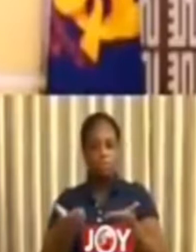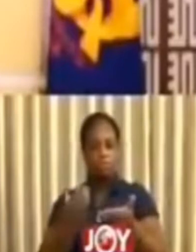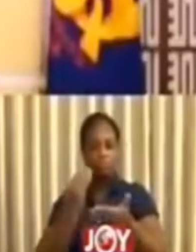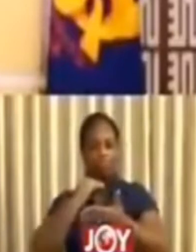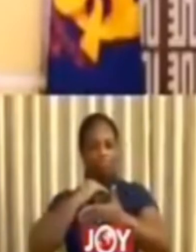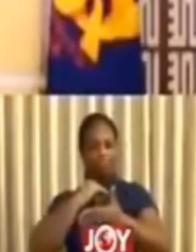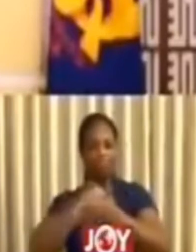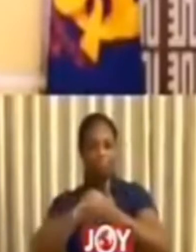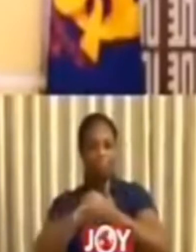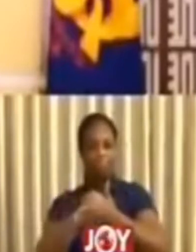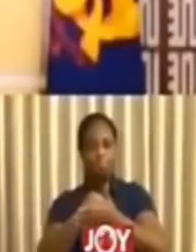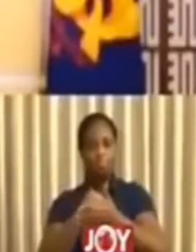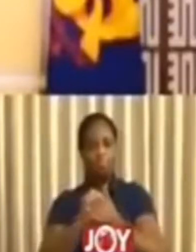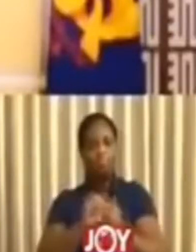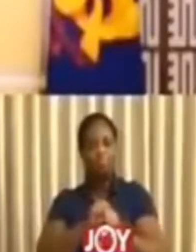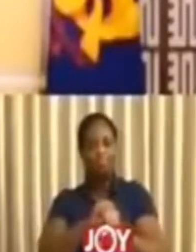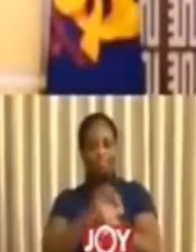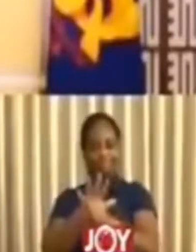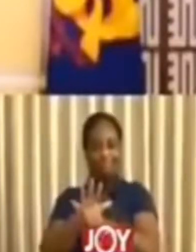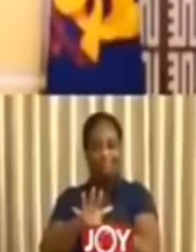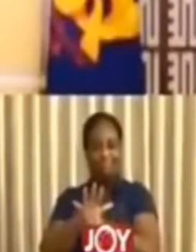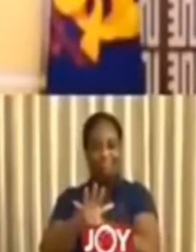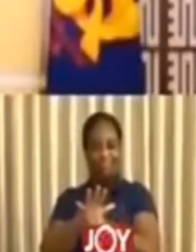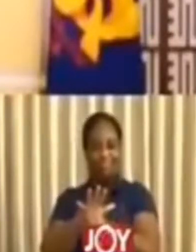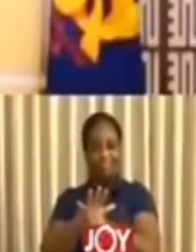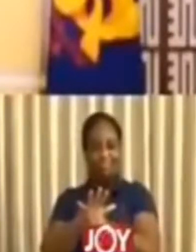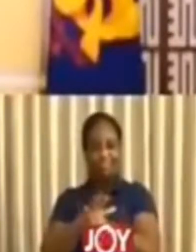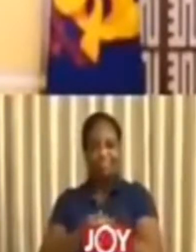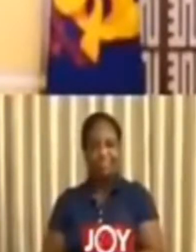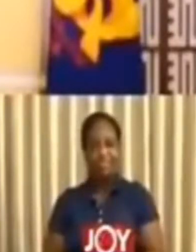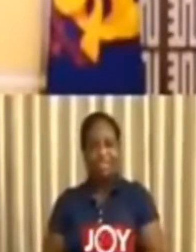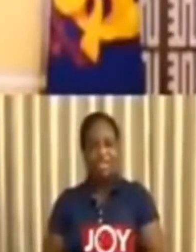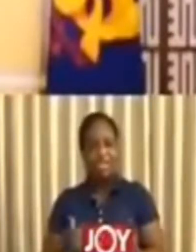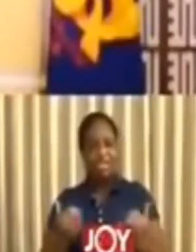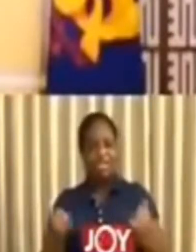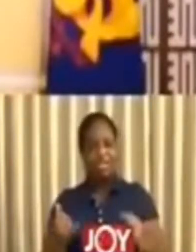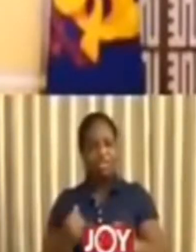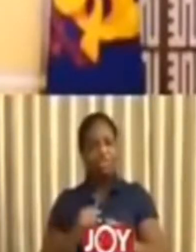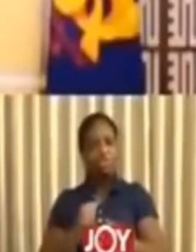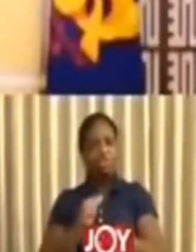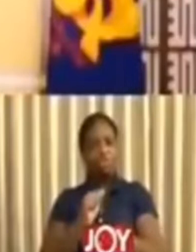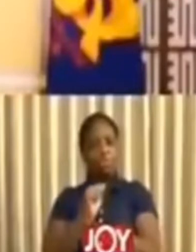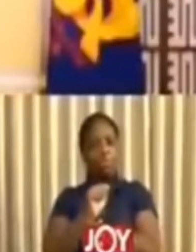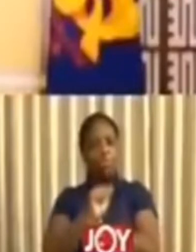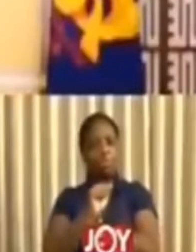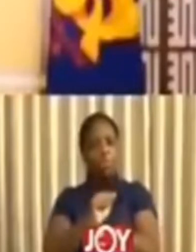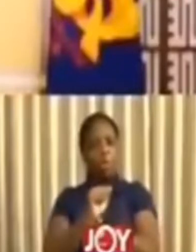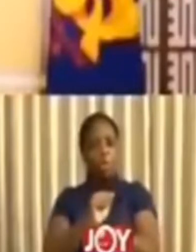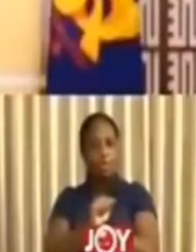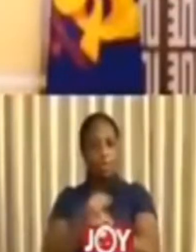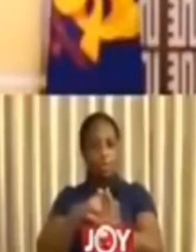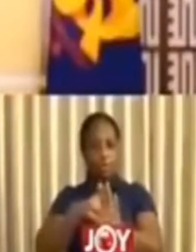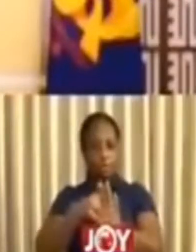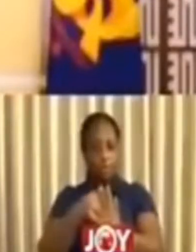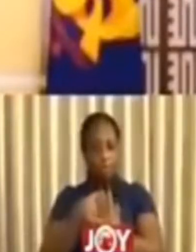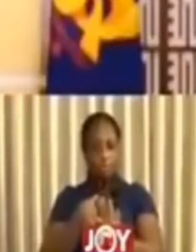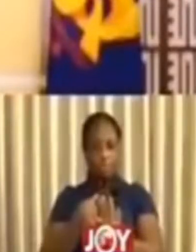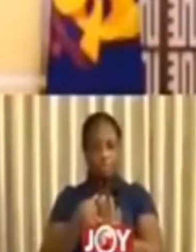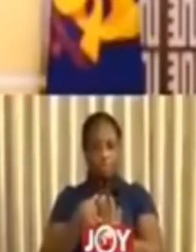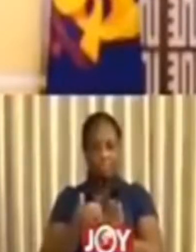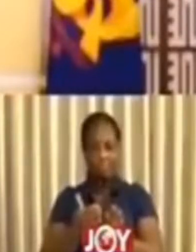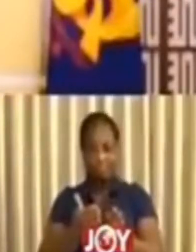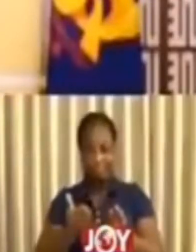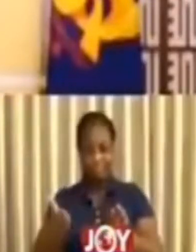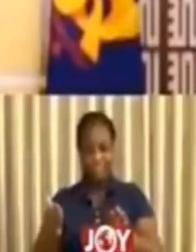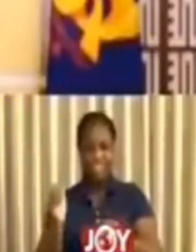the coronavirus pandemic and to implement measures aimed at containing